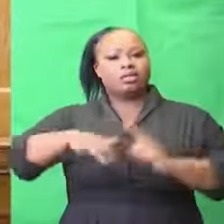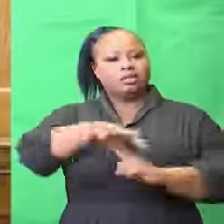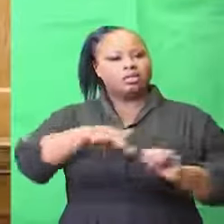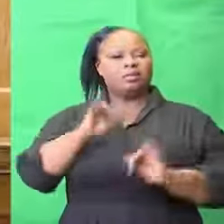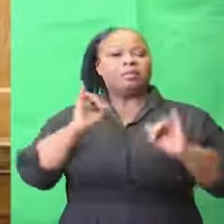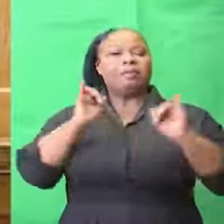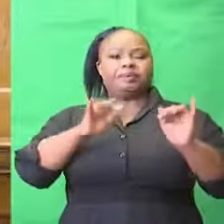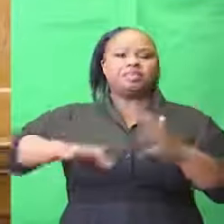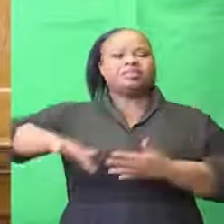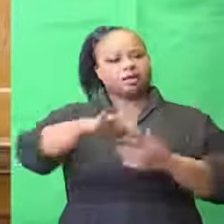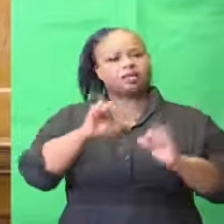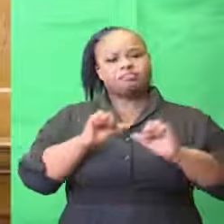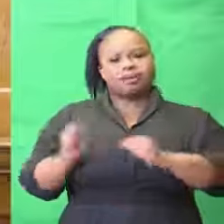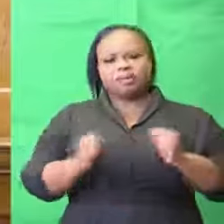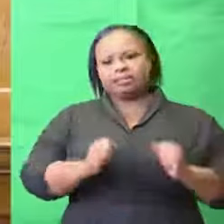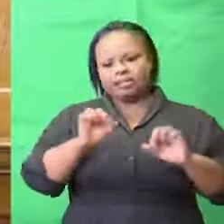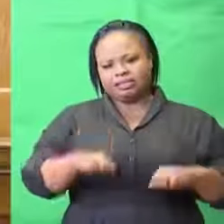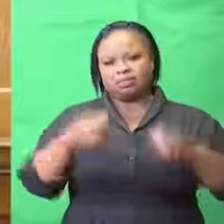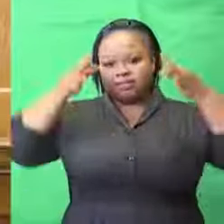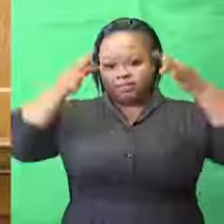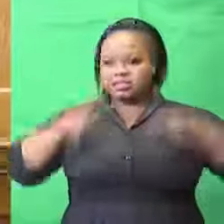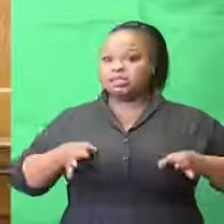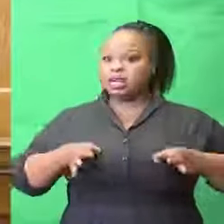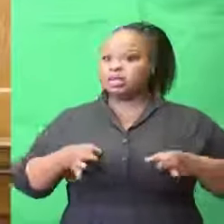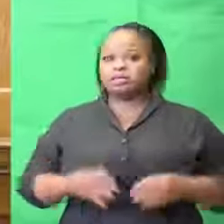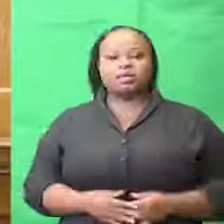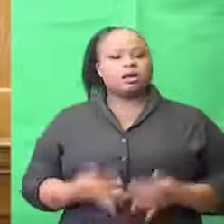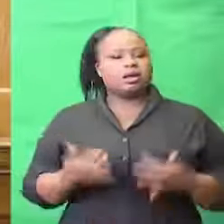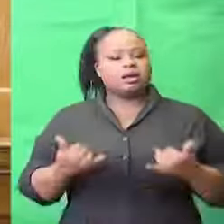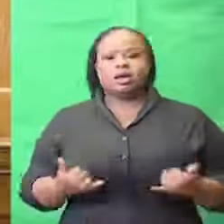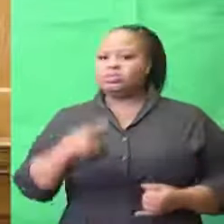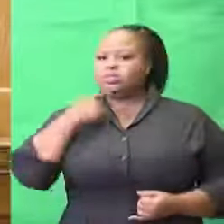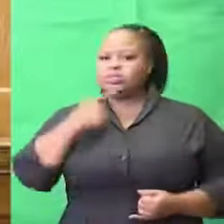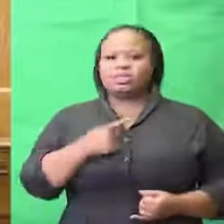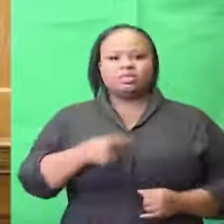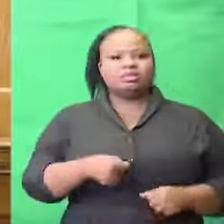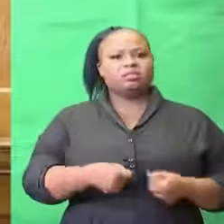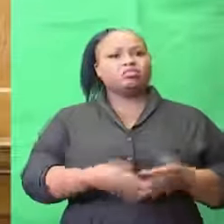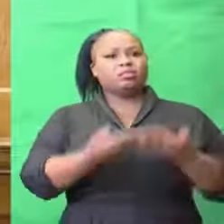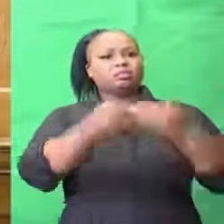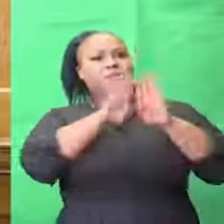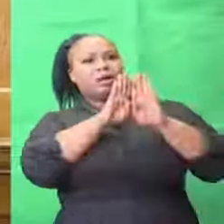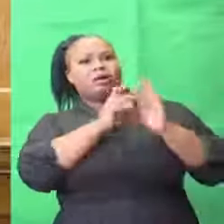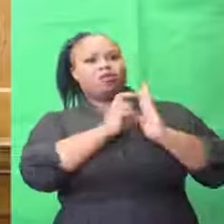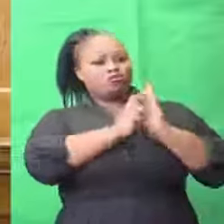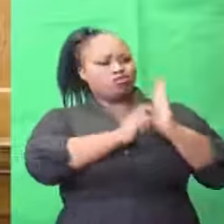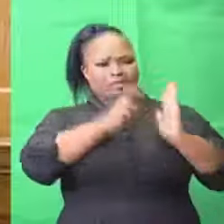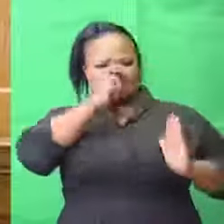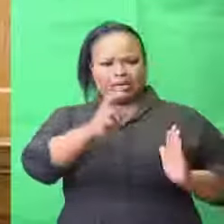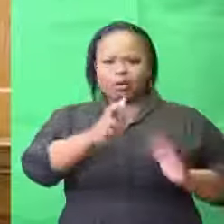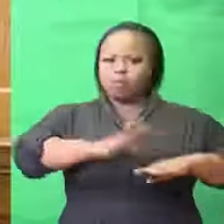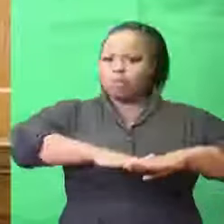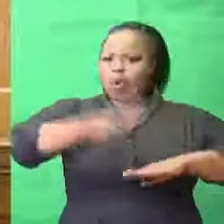remain in place. In taking the decision not to impose further restrictions at this stage,